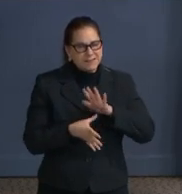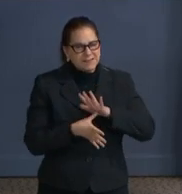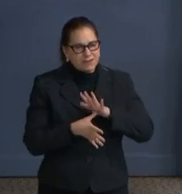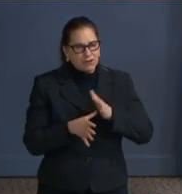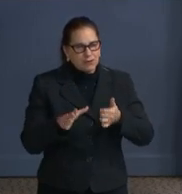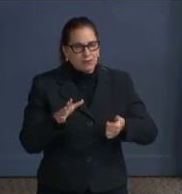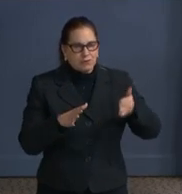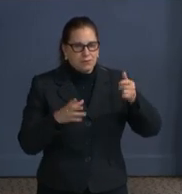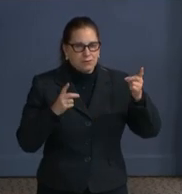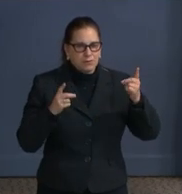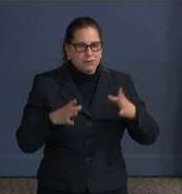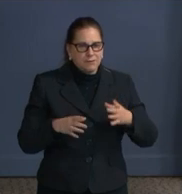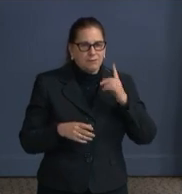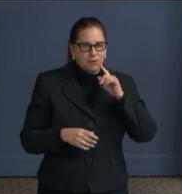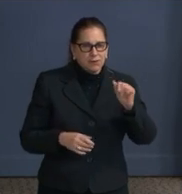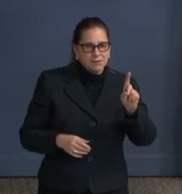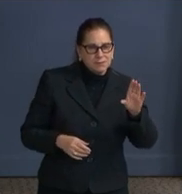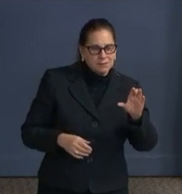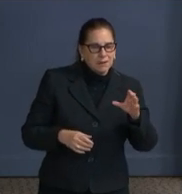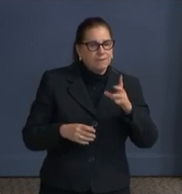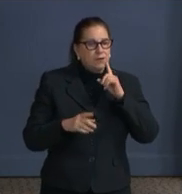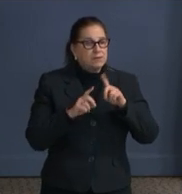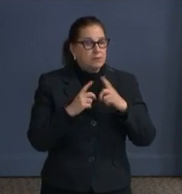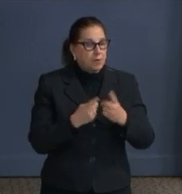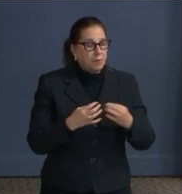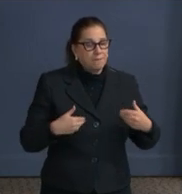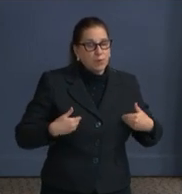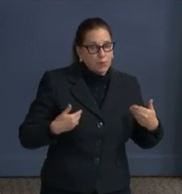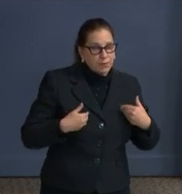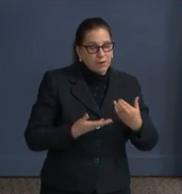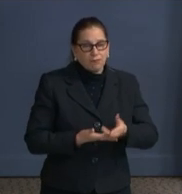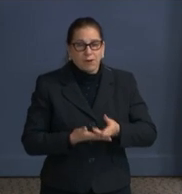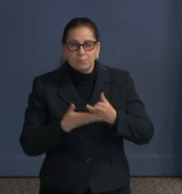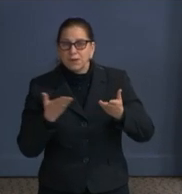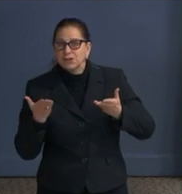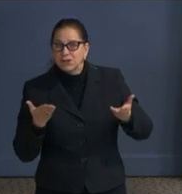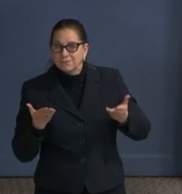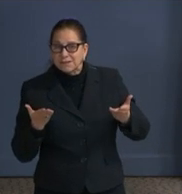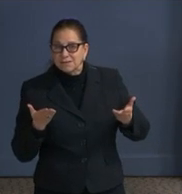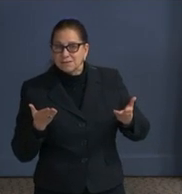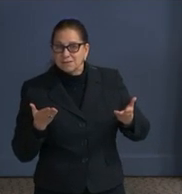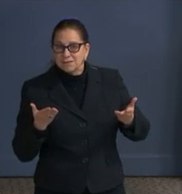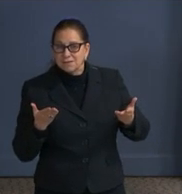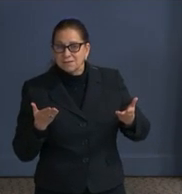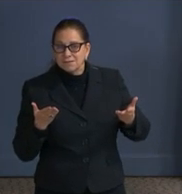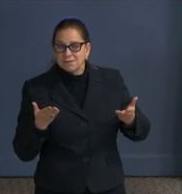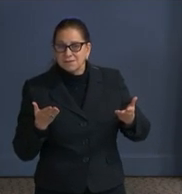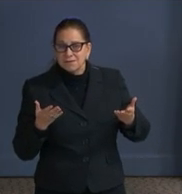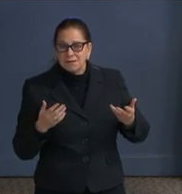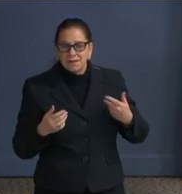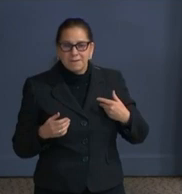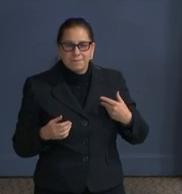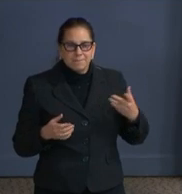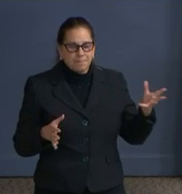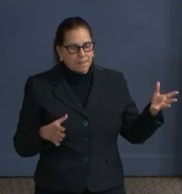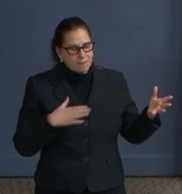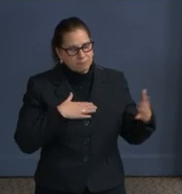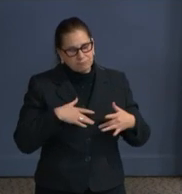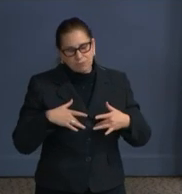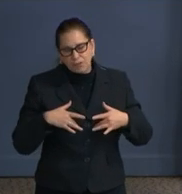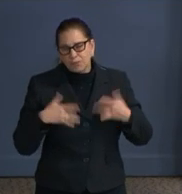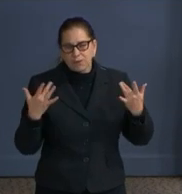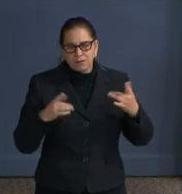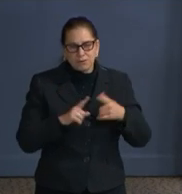Department of Youth and Rehabilitation Services. And today, I am pleased to appoint Linda as the new